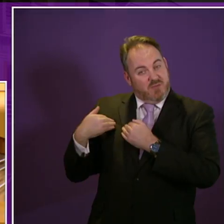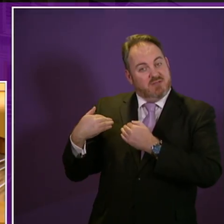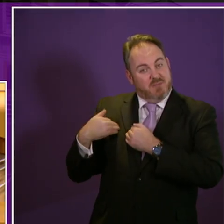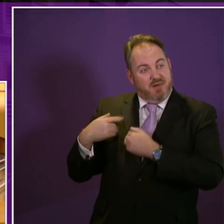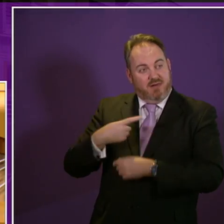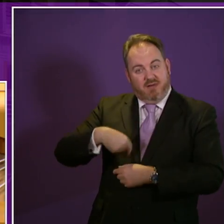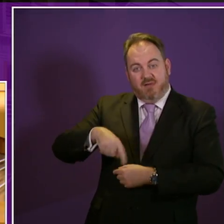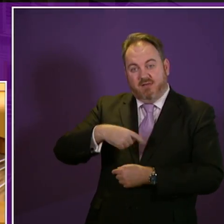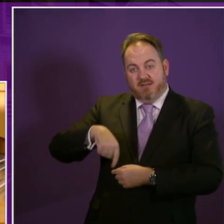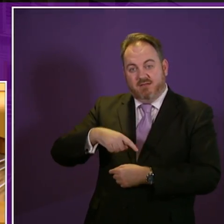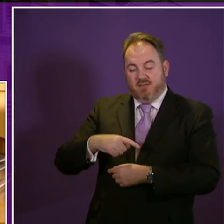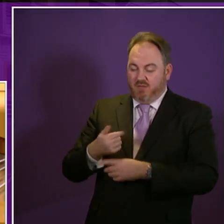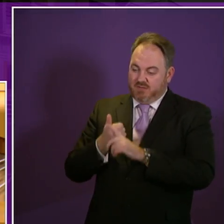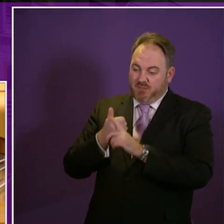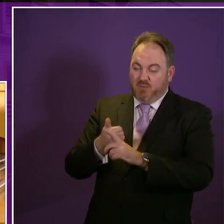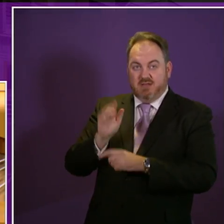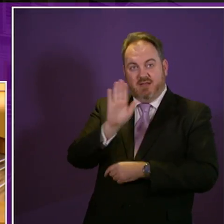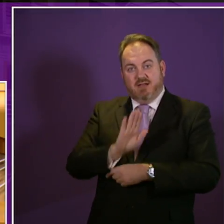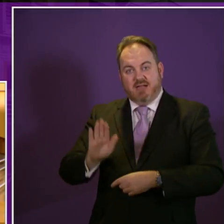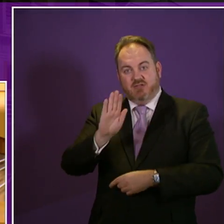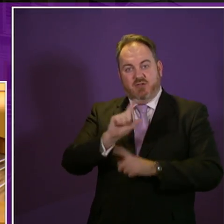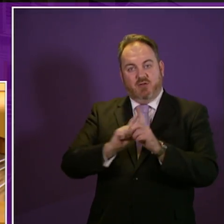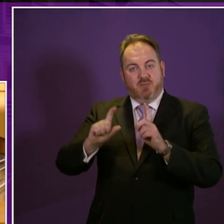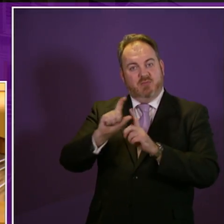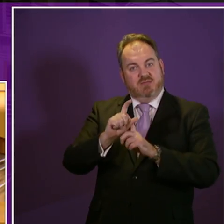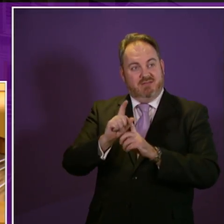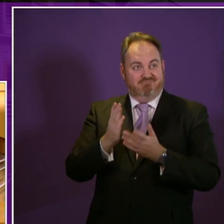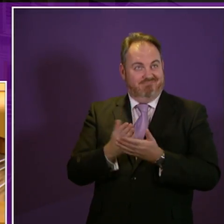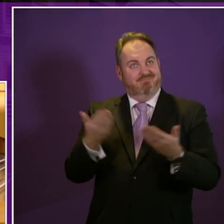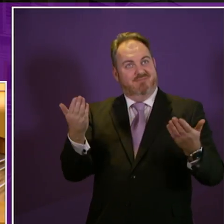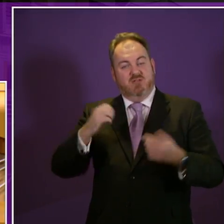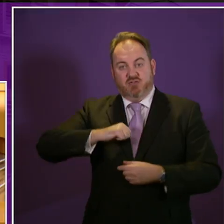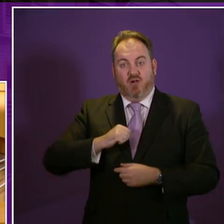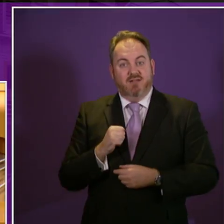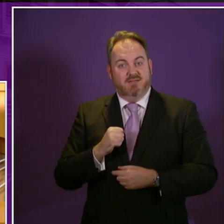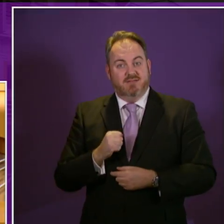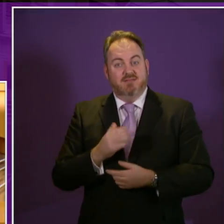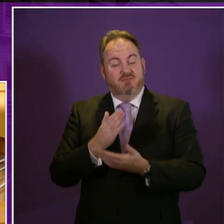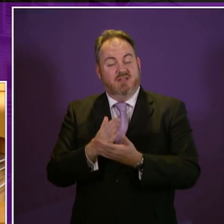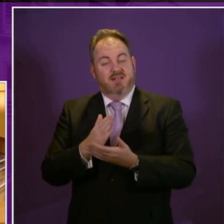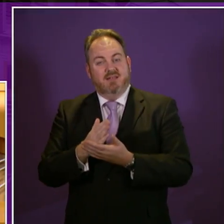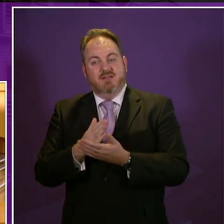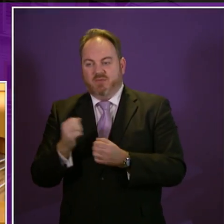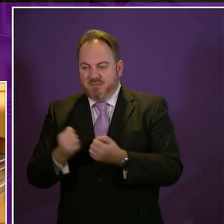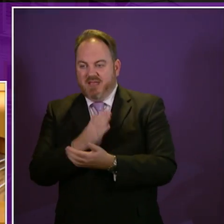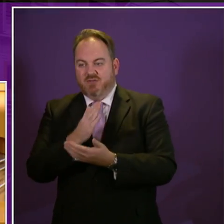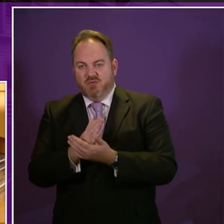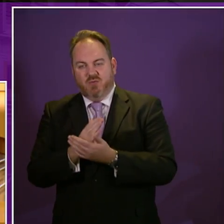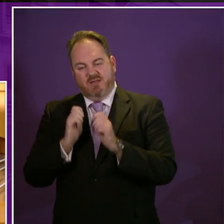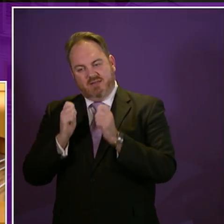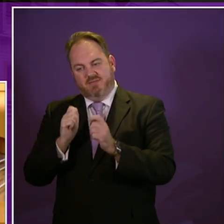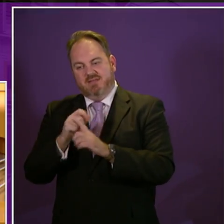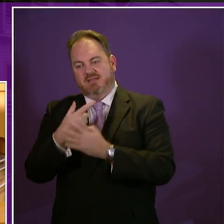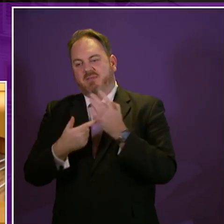of this national community we call Scotland is to ensure that disabled people exercise choice,